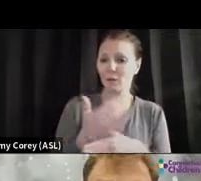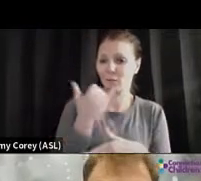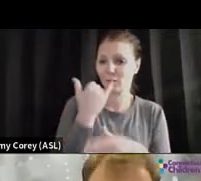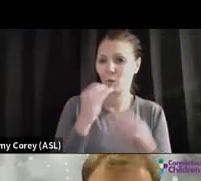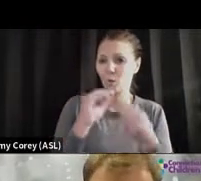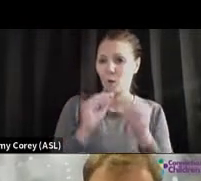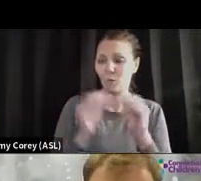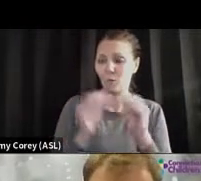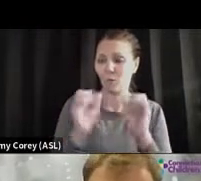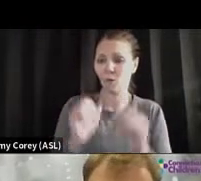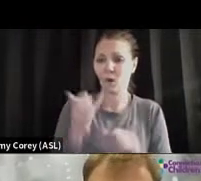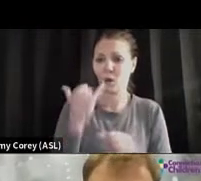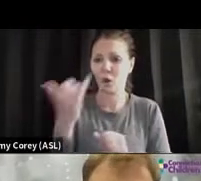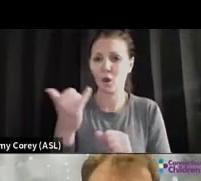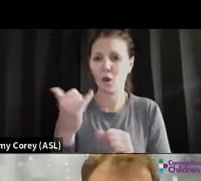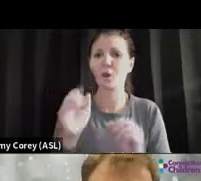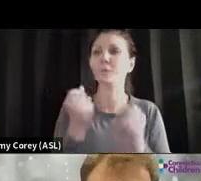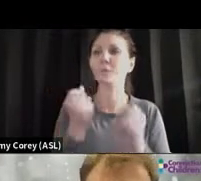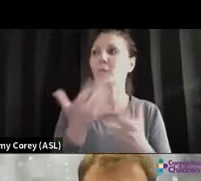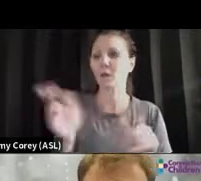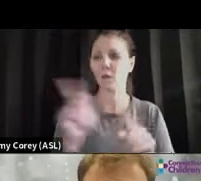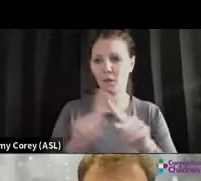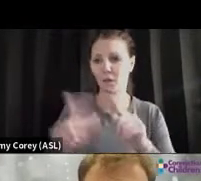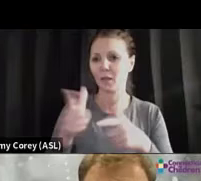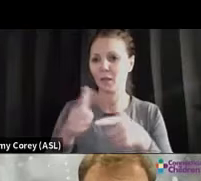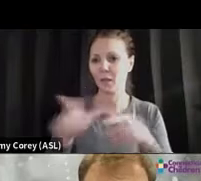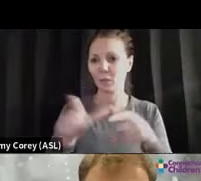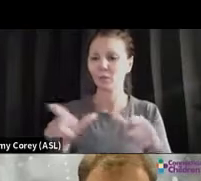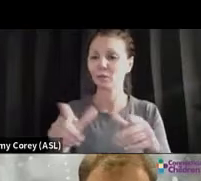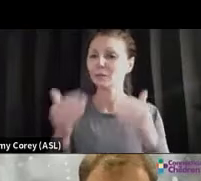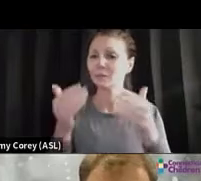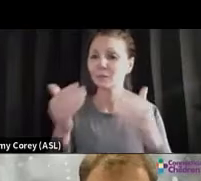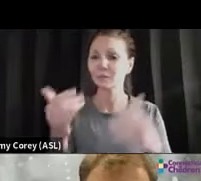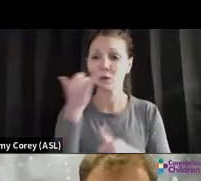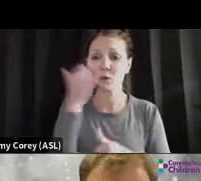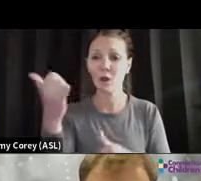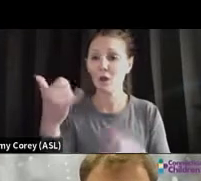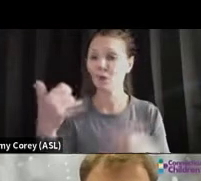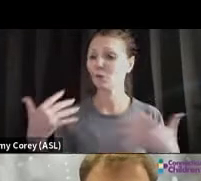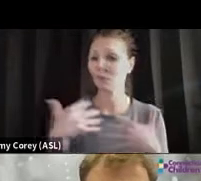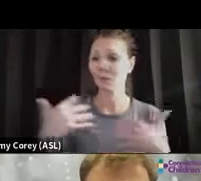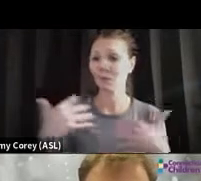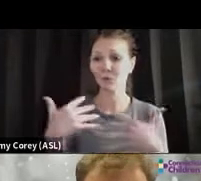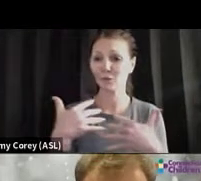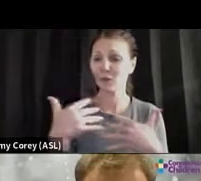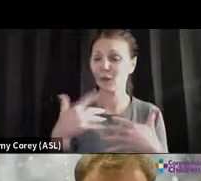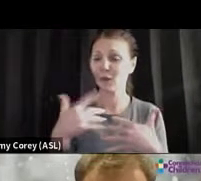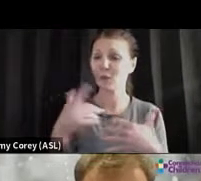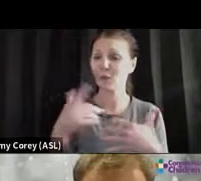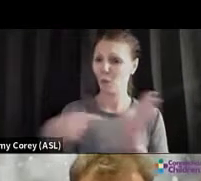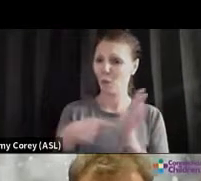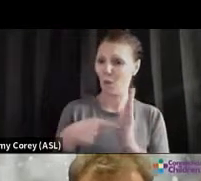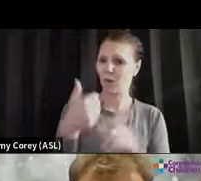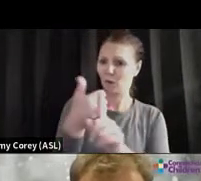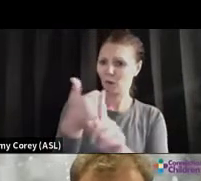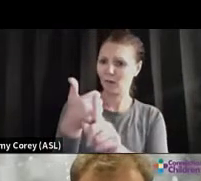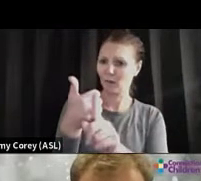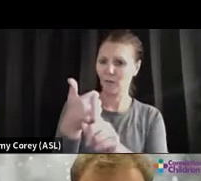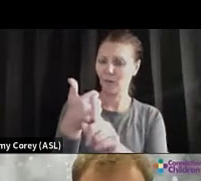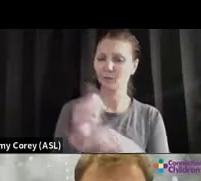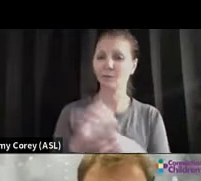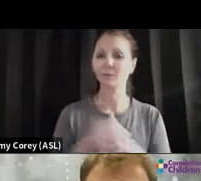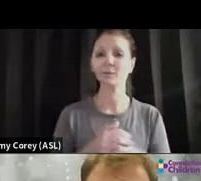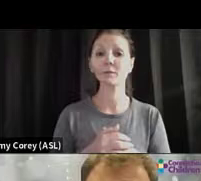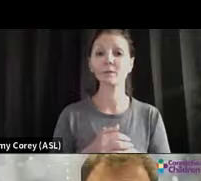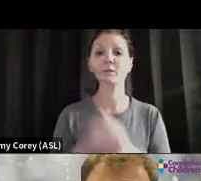people available in multiple languages. So call. Don't be afraid. You owe that to yourself. Finally, finally, if you want a big picture